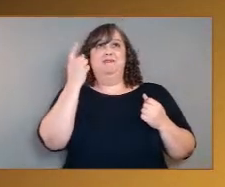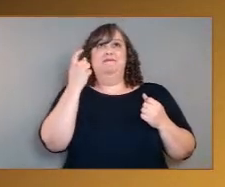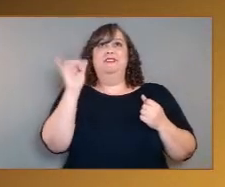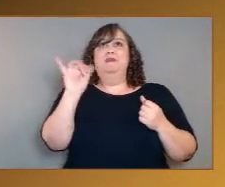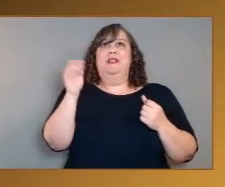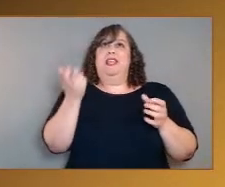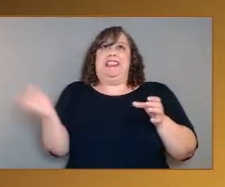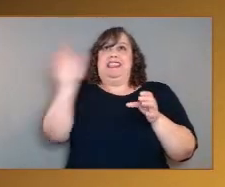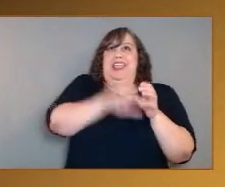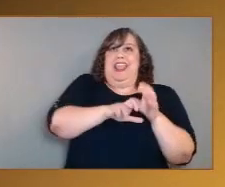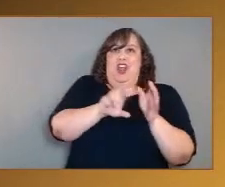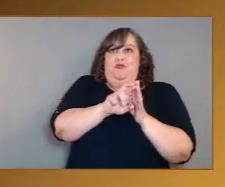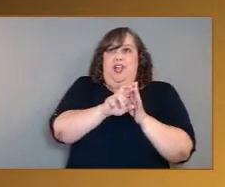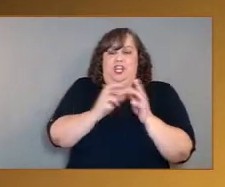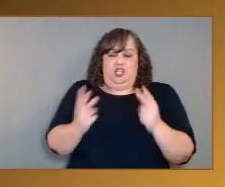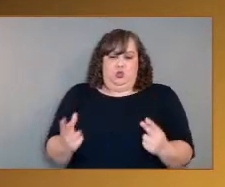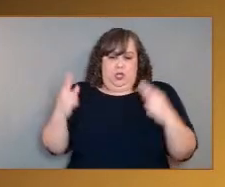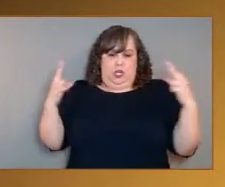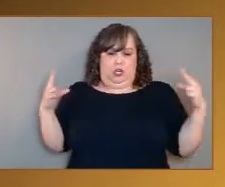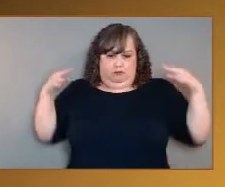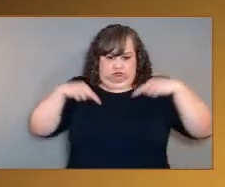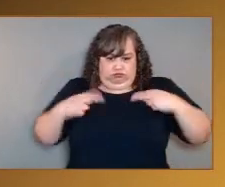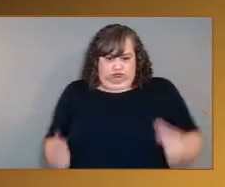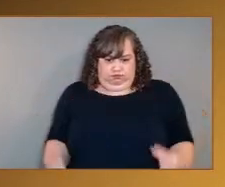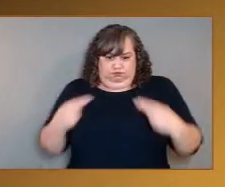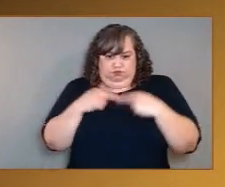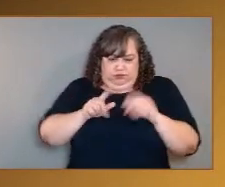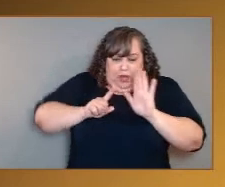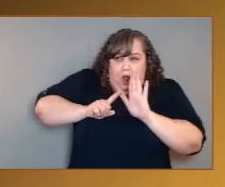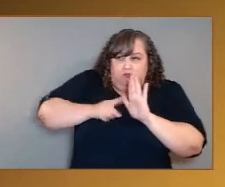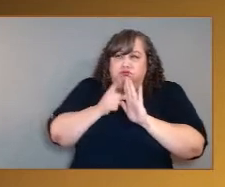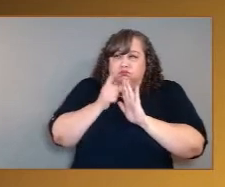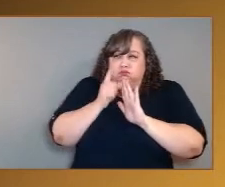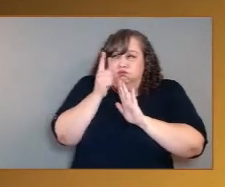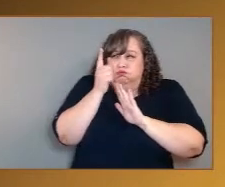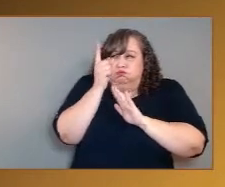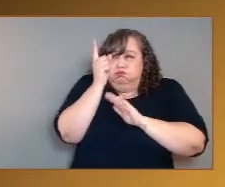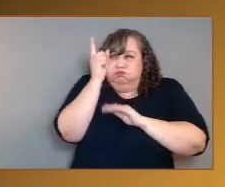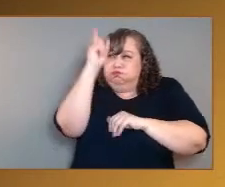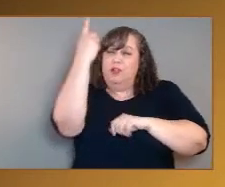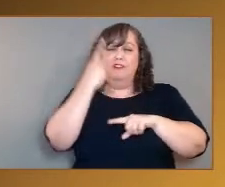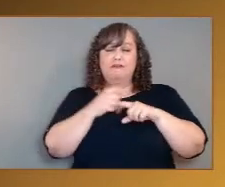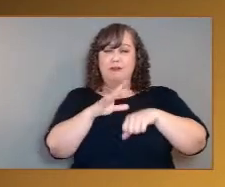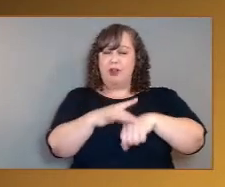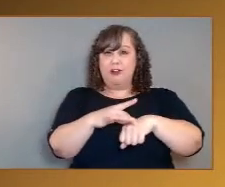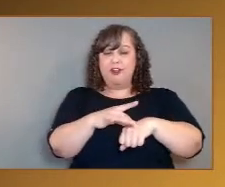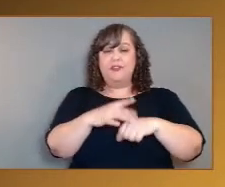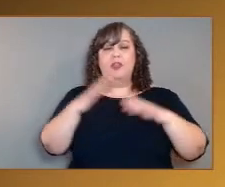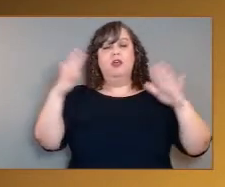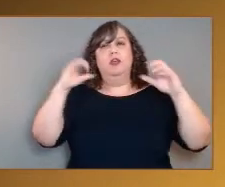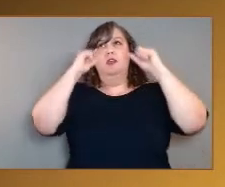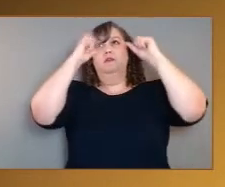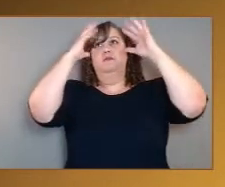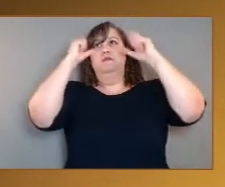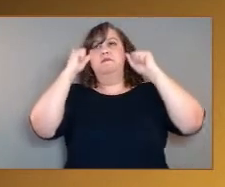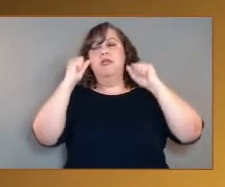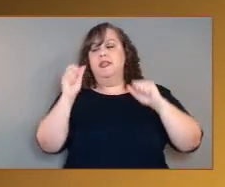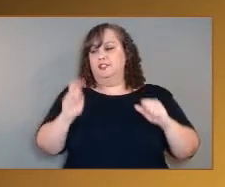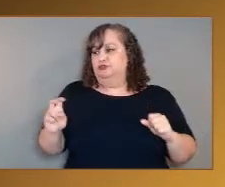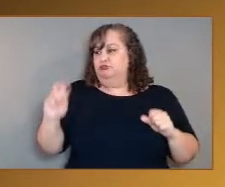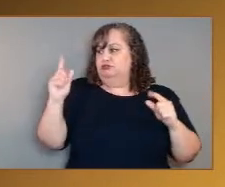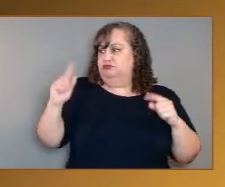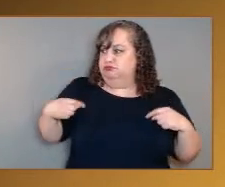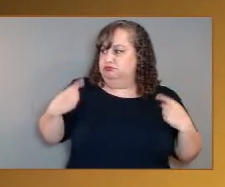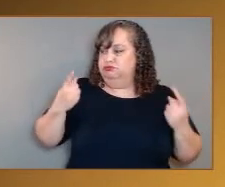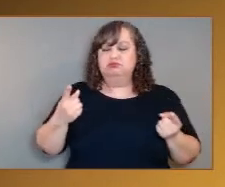be strapped in and blast off away from Earth's gravity. It's just been an incredible ride. We are super